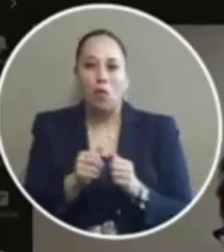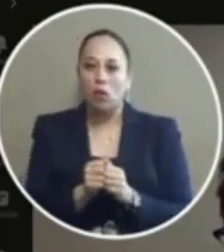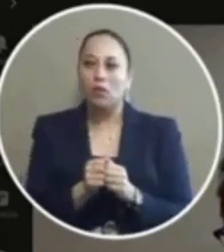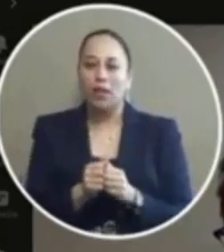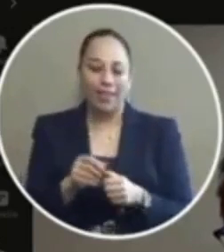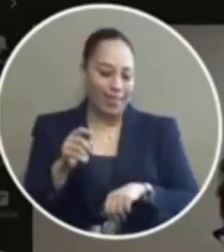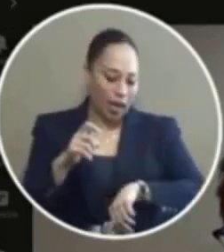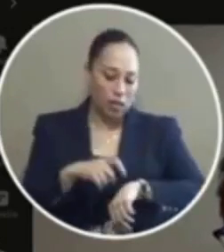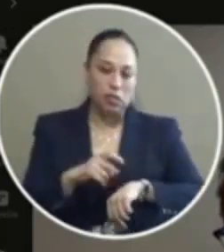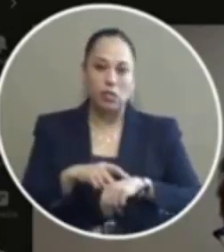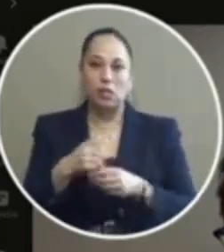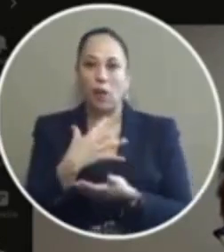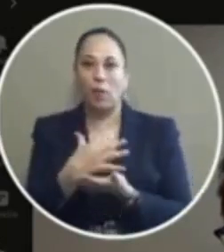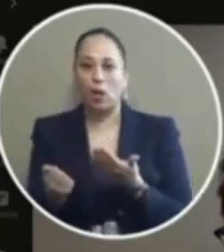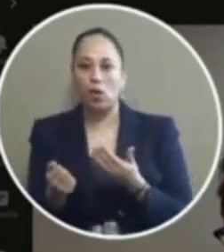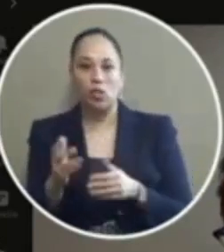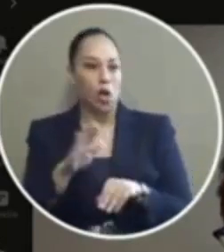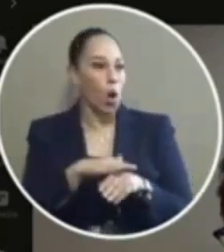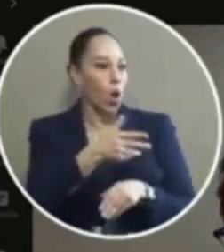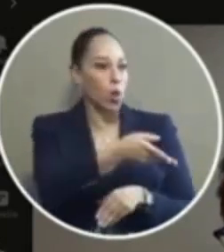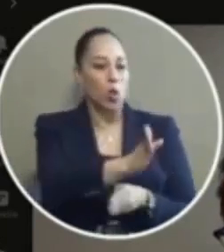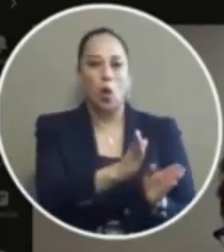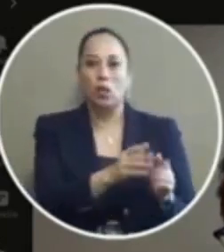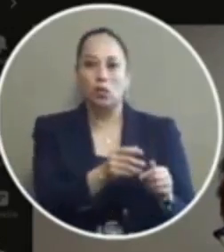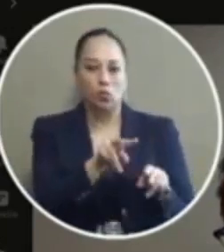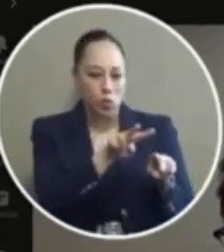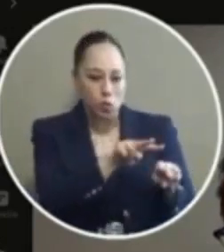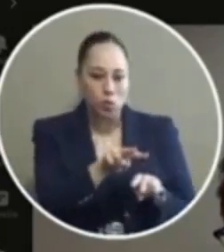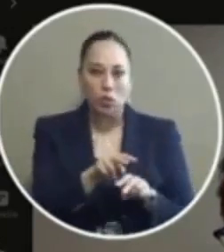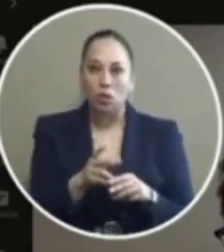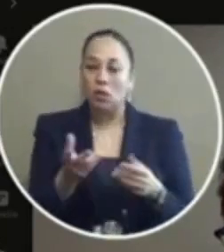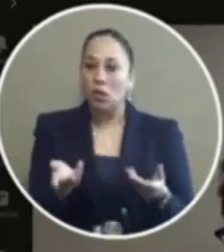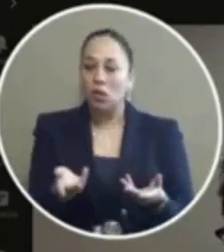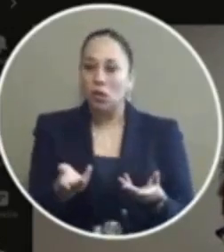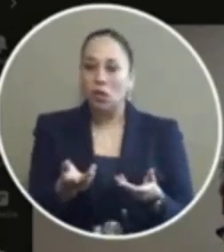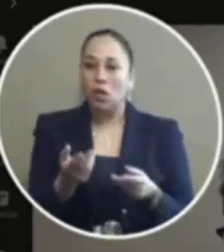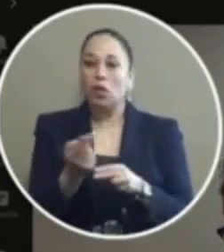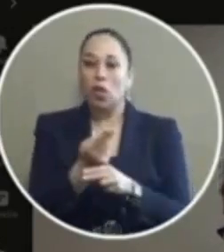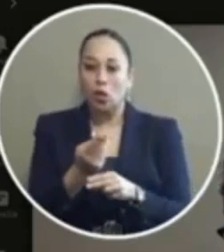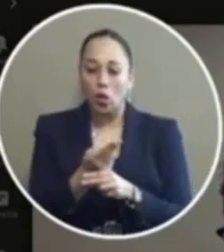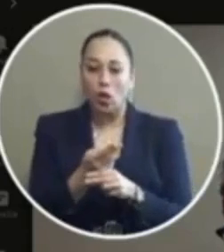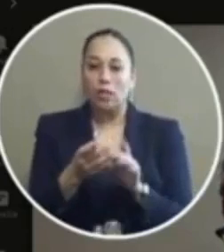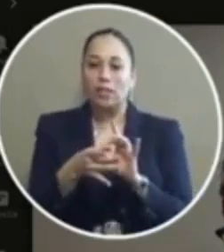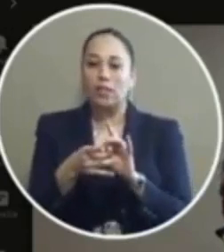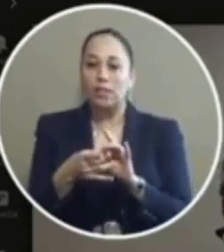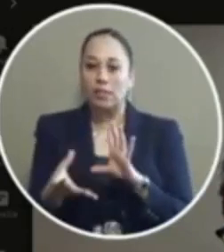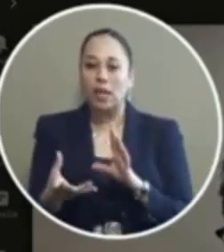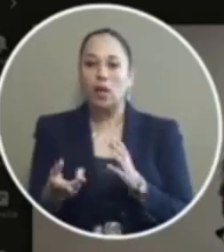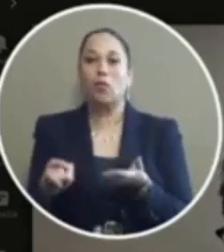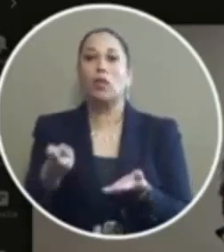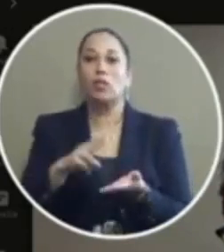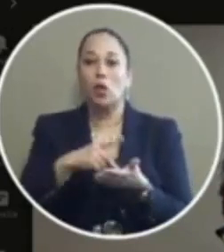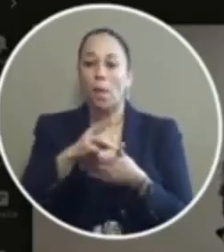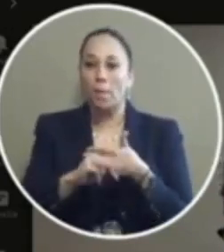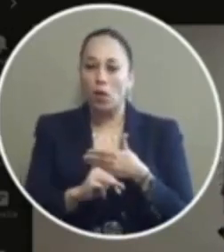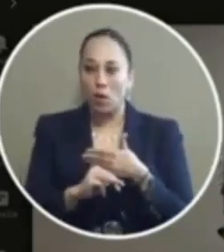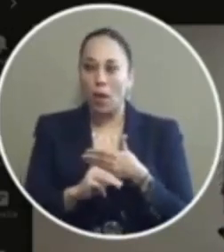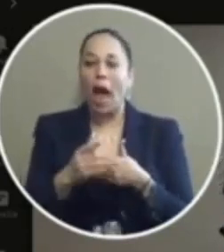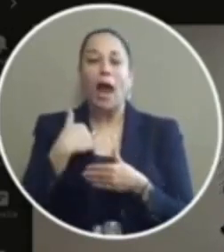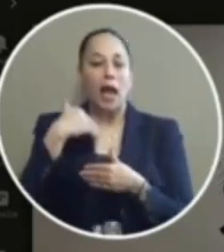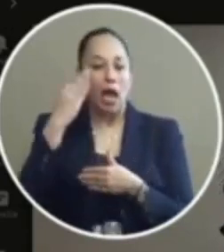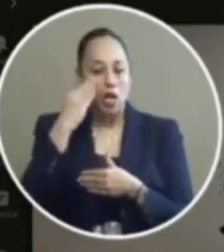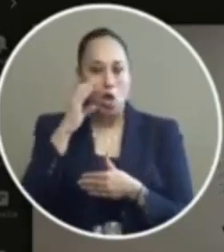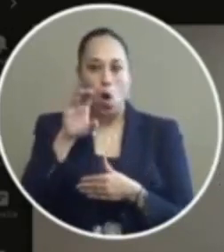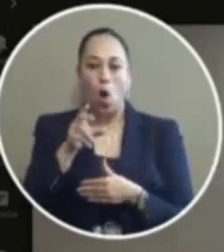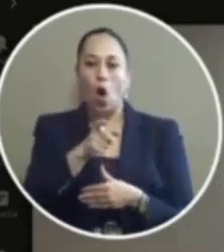they're losing off the streets which could be avoided uh if they were using this site and release program and i know uh chief